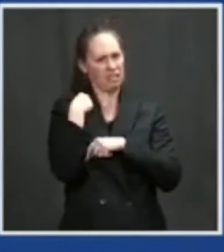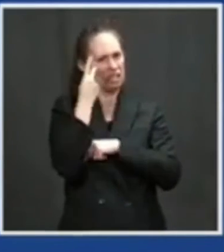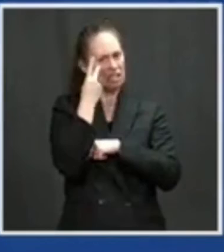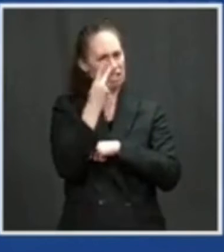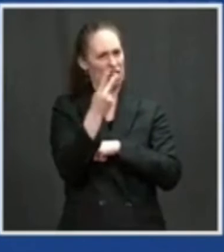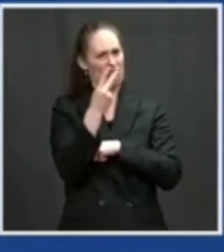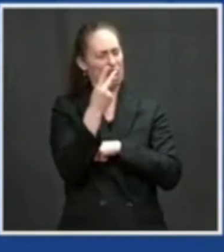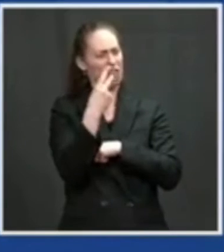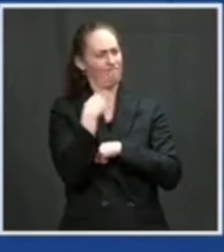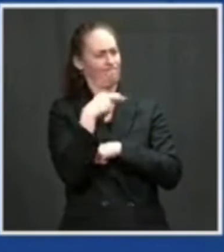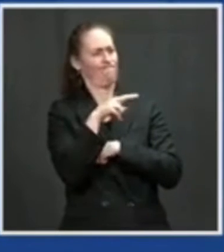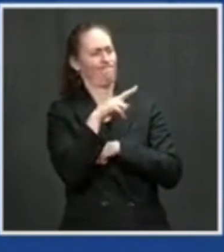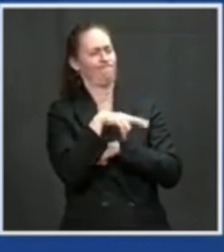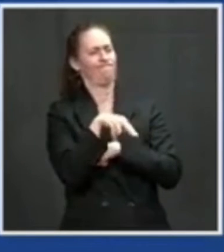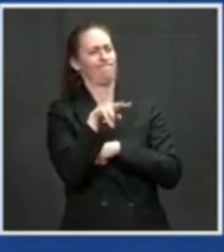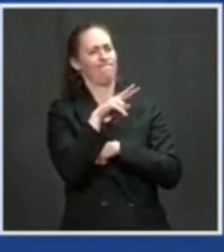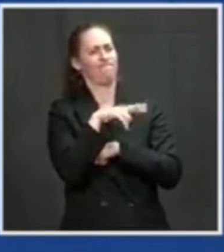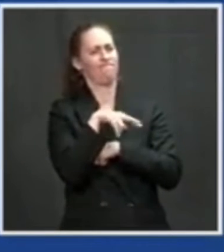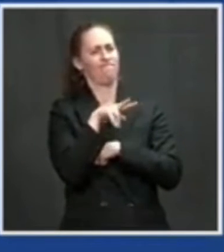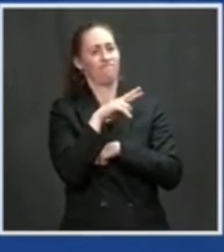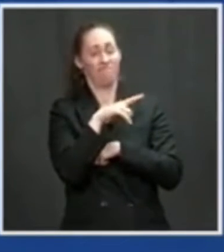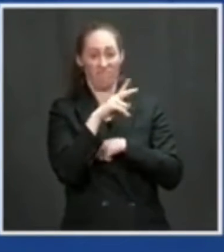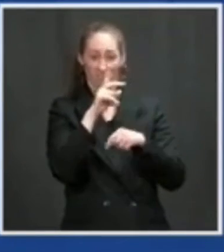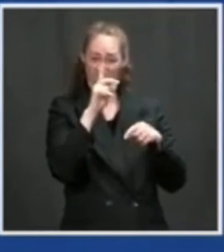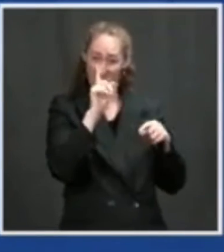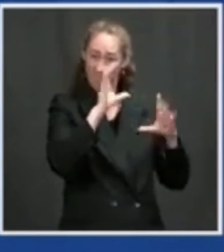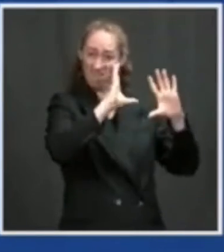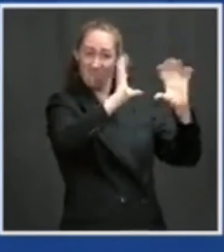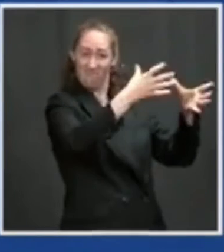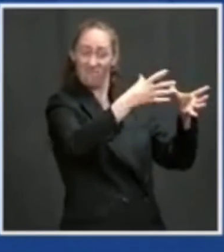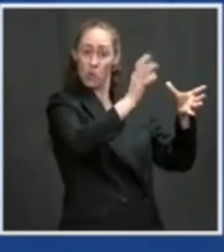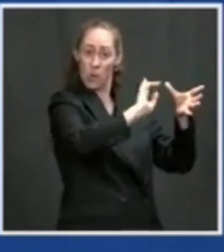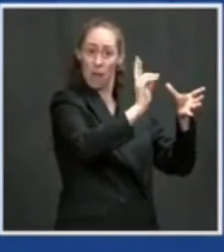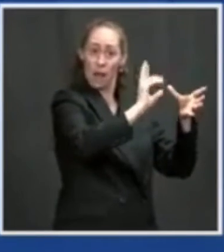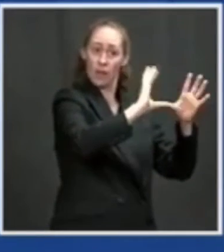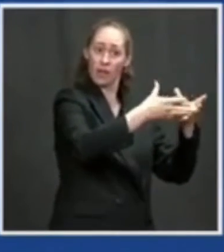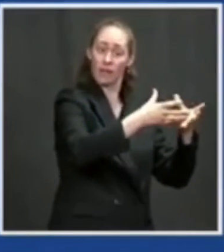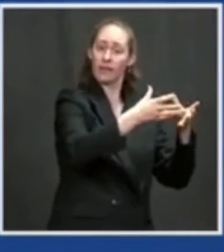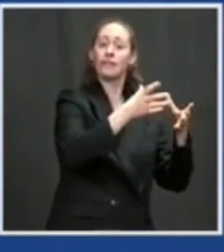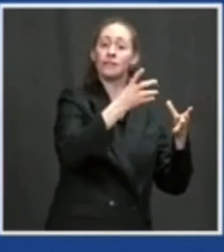We need a two-party system. It's not healthy to have a one-party system.